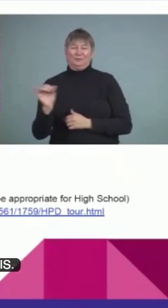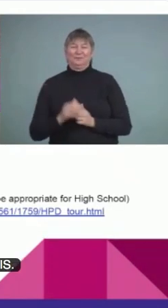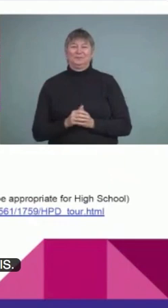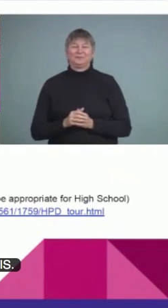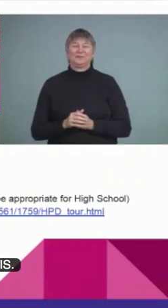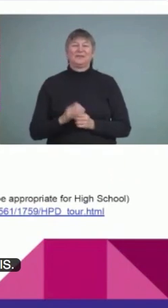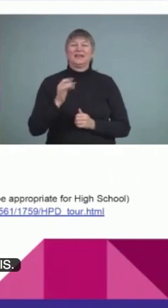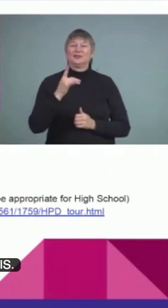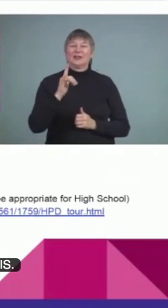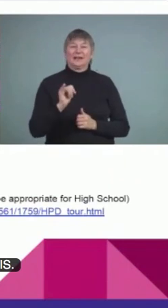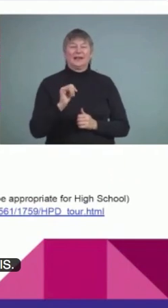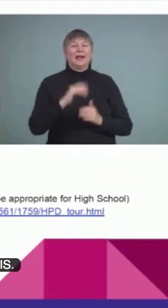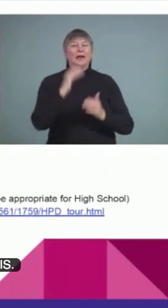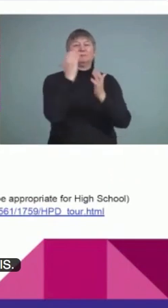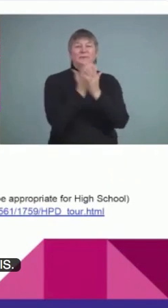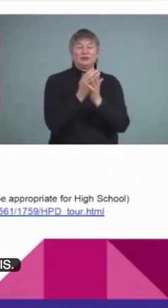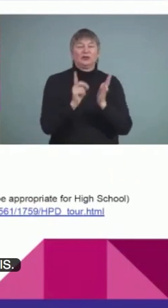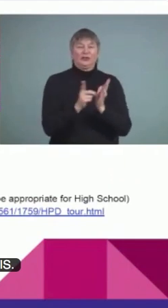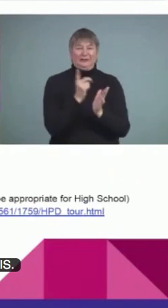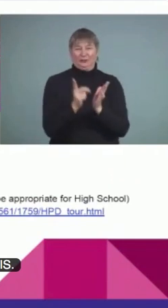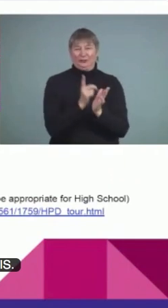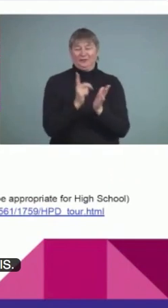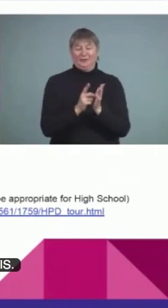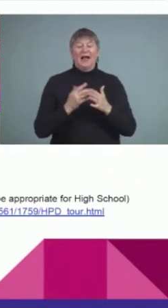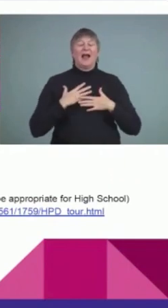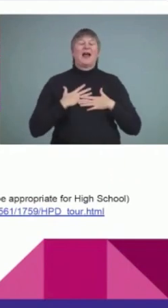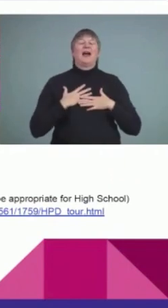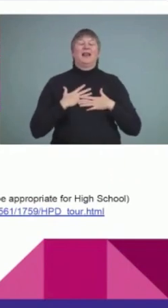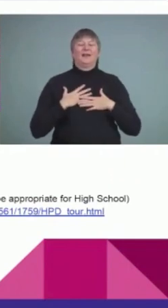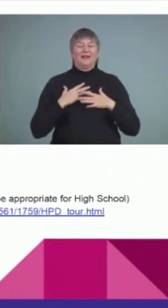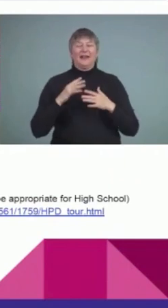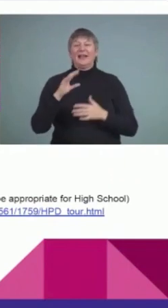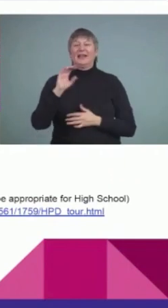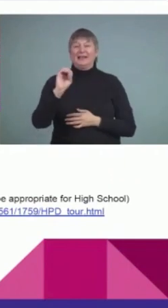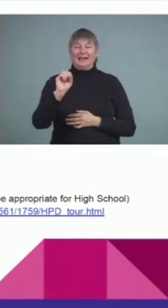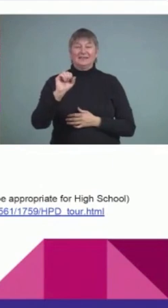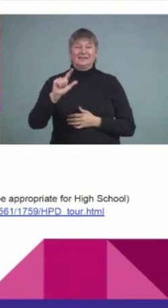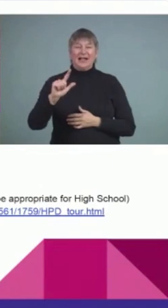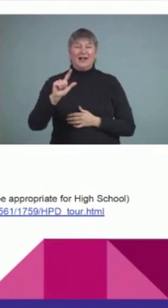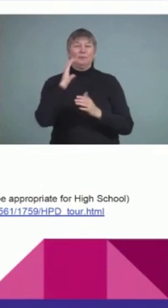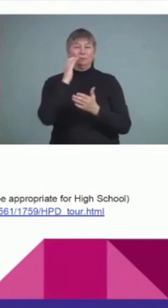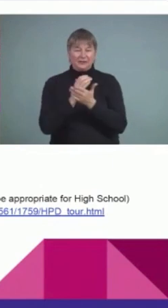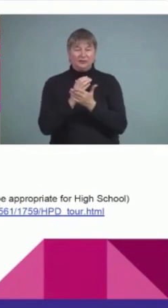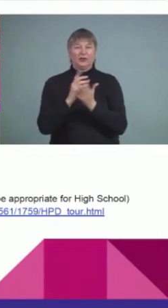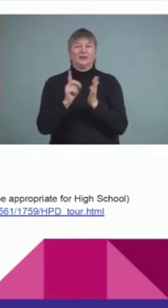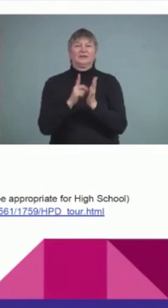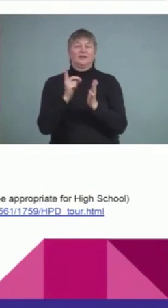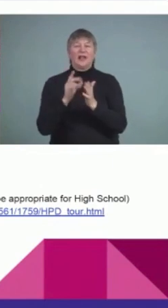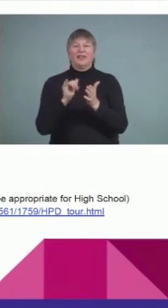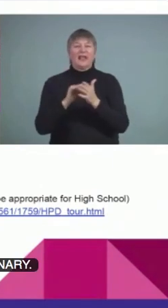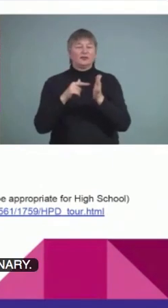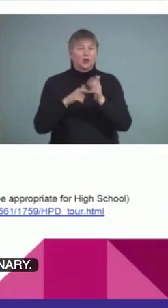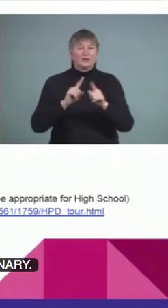Picture dictionaries. I absolutely love an ESL picture dictionary. It supports categorical